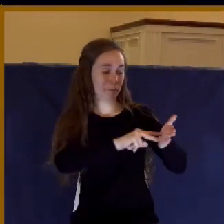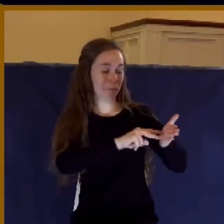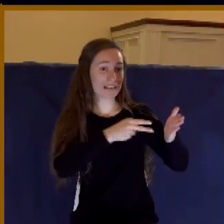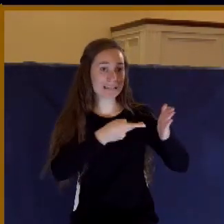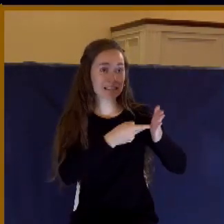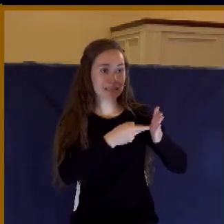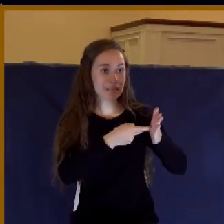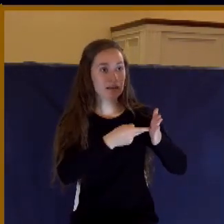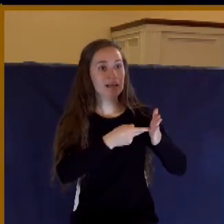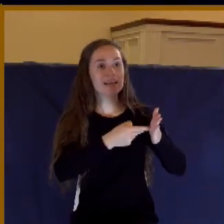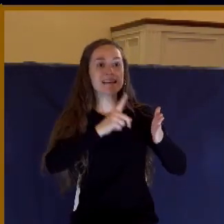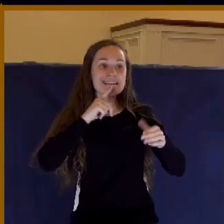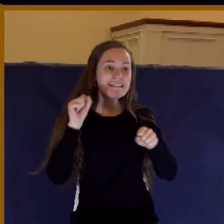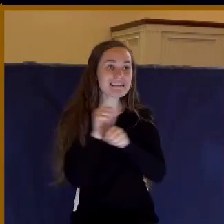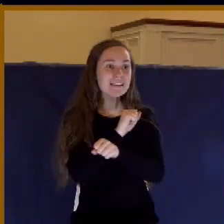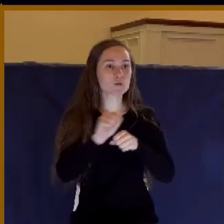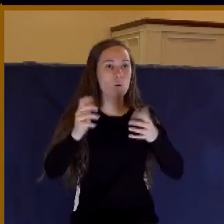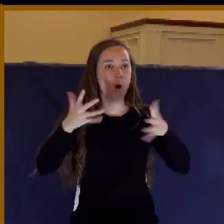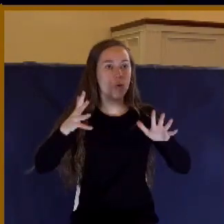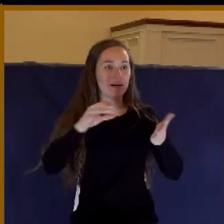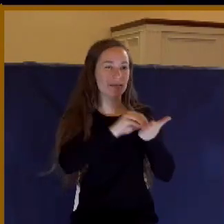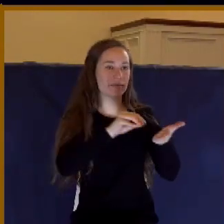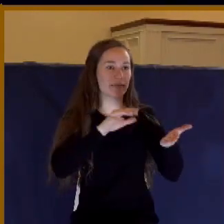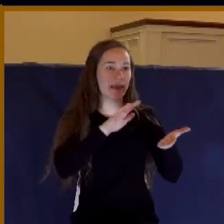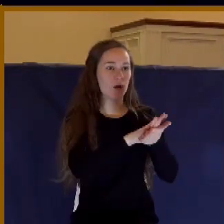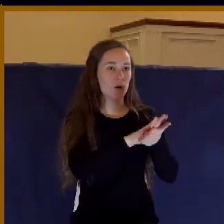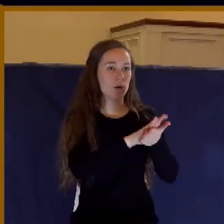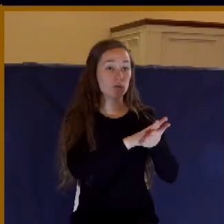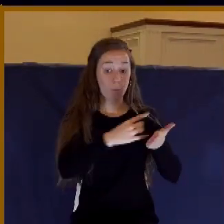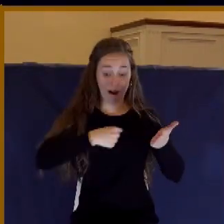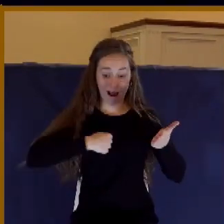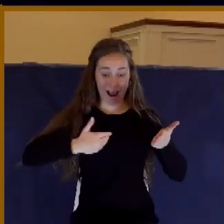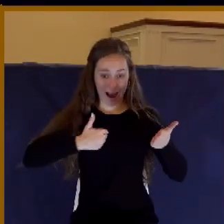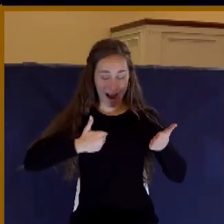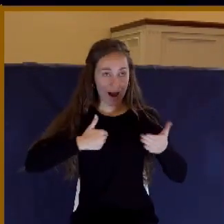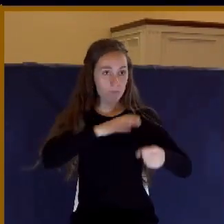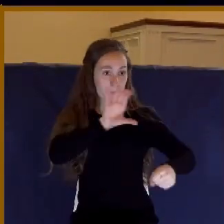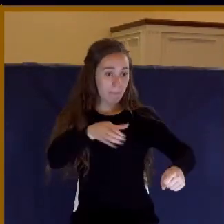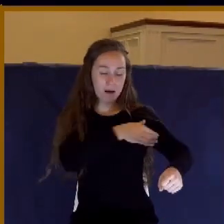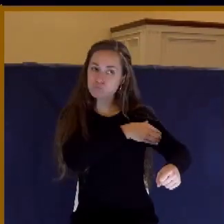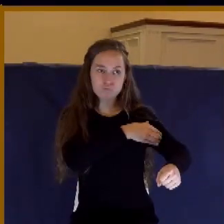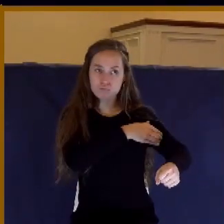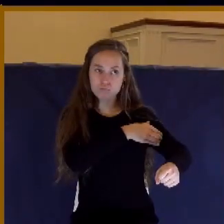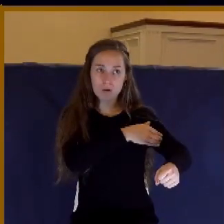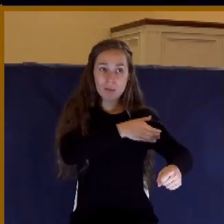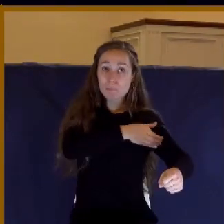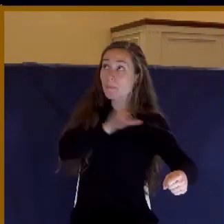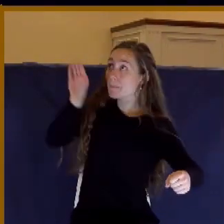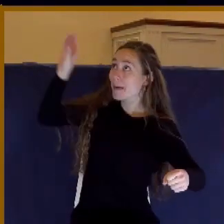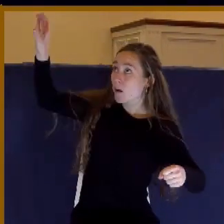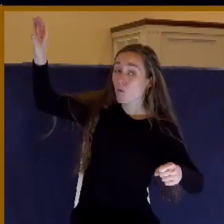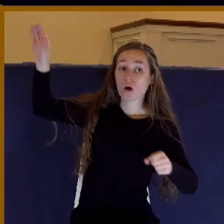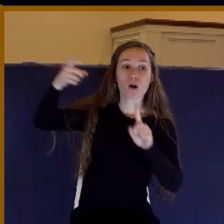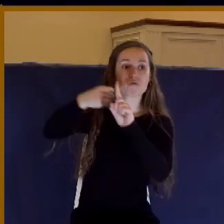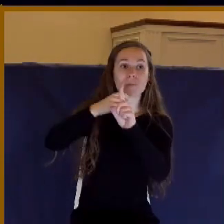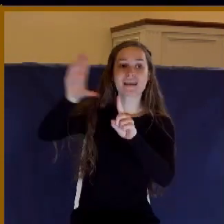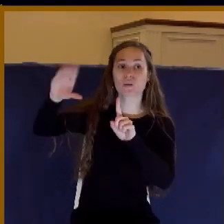the Scripture. And the power is not in me. The power is in the message. It's in the Word.